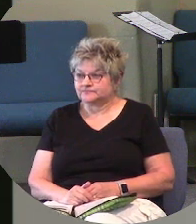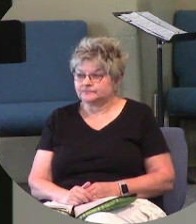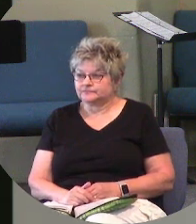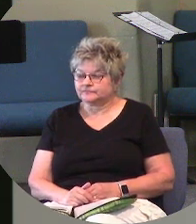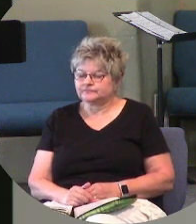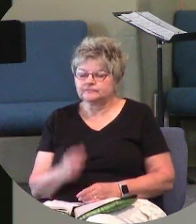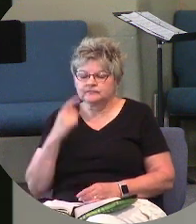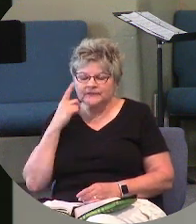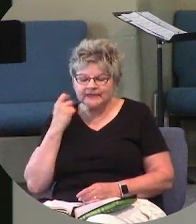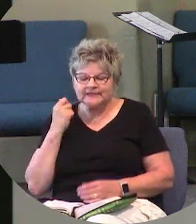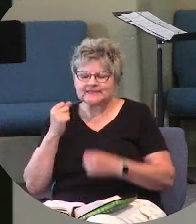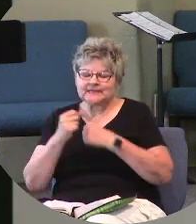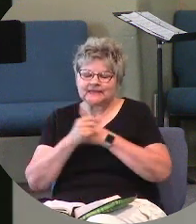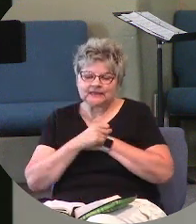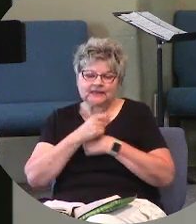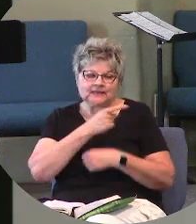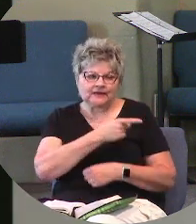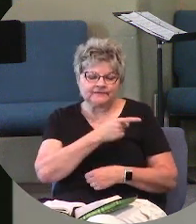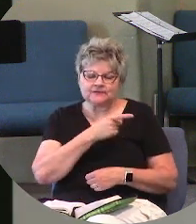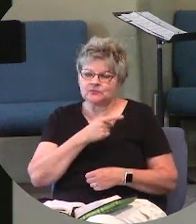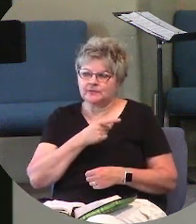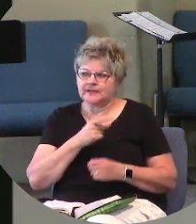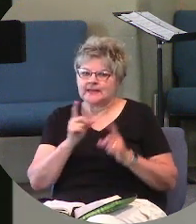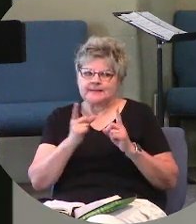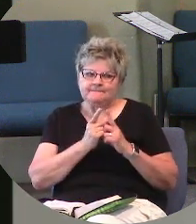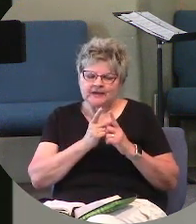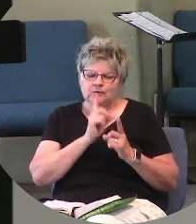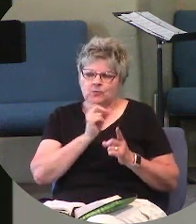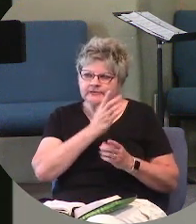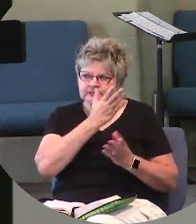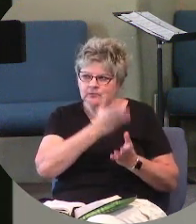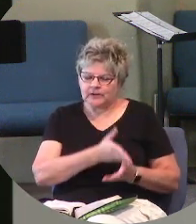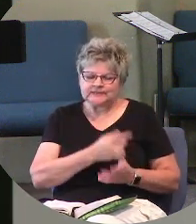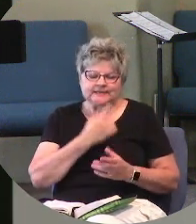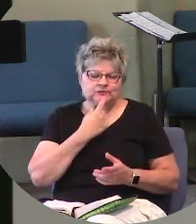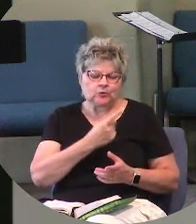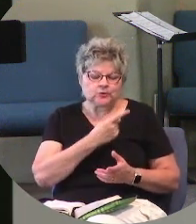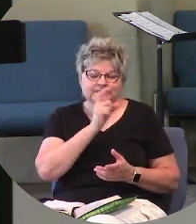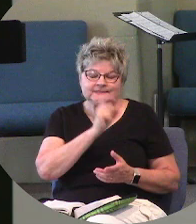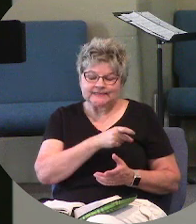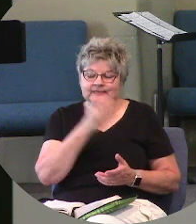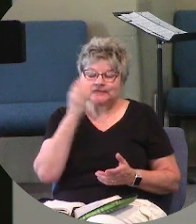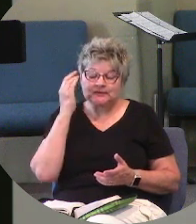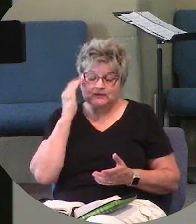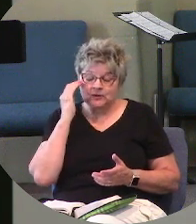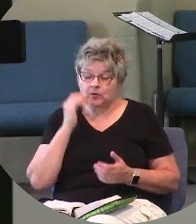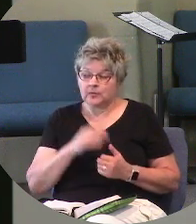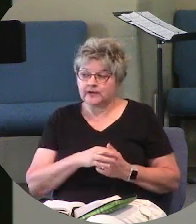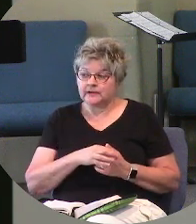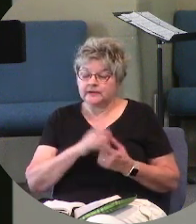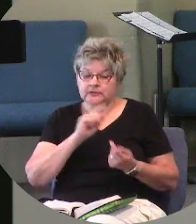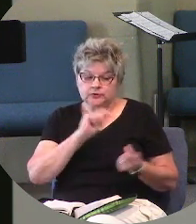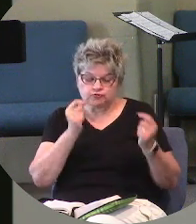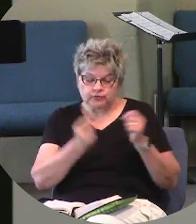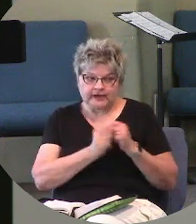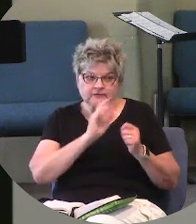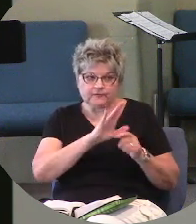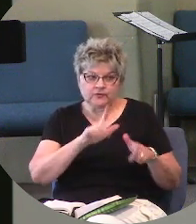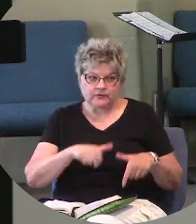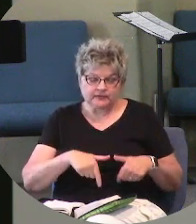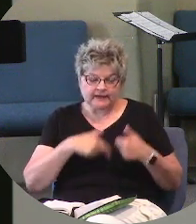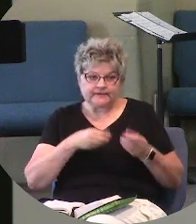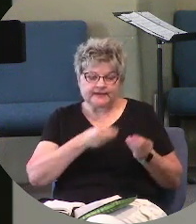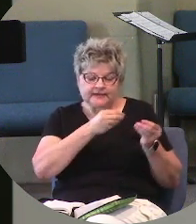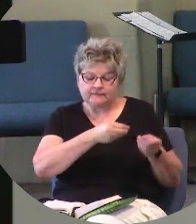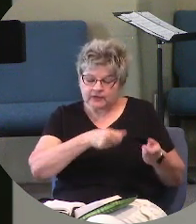Because he loved this woman, he met her where she was, and he told her what she needed to know to transform her life and give her the